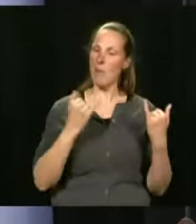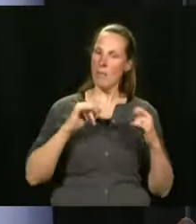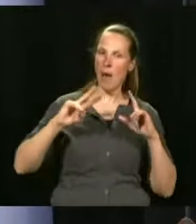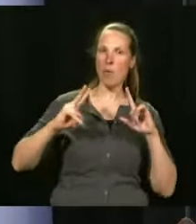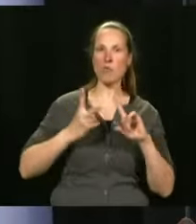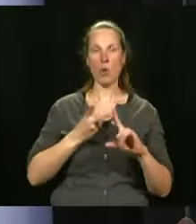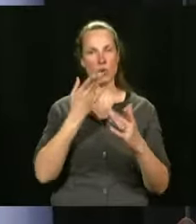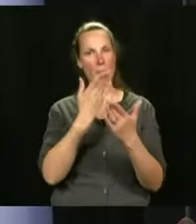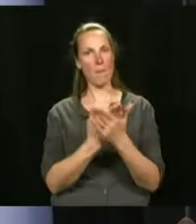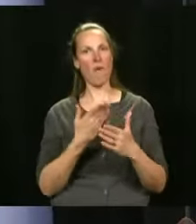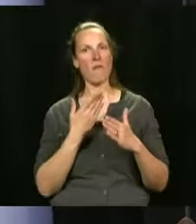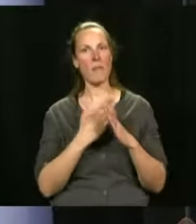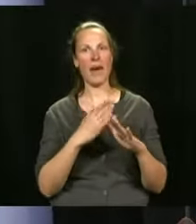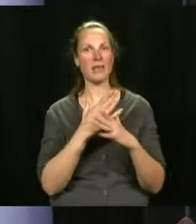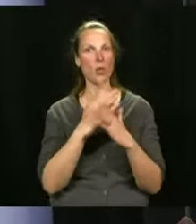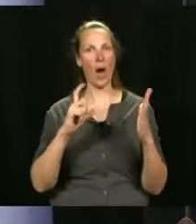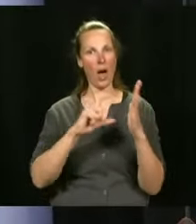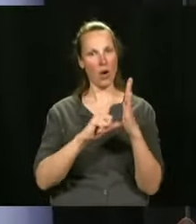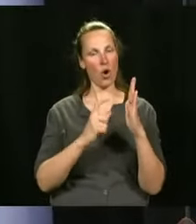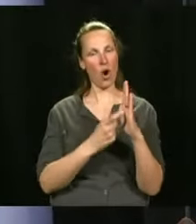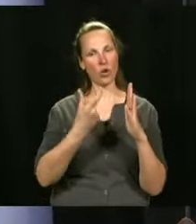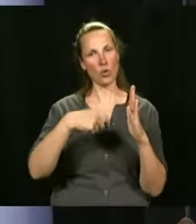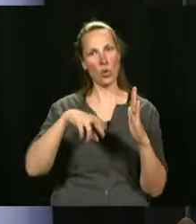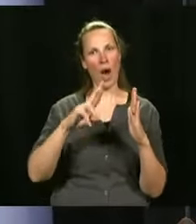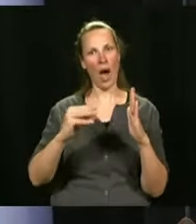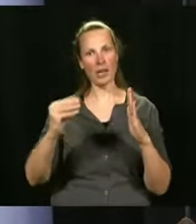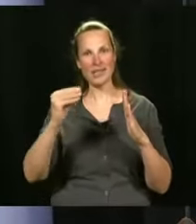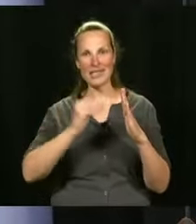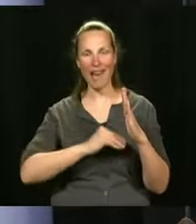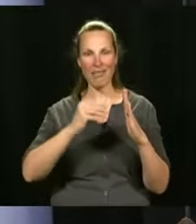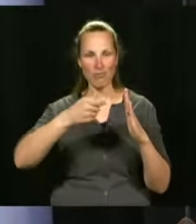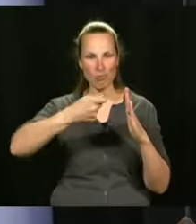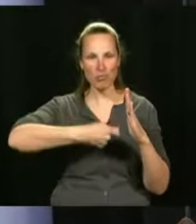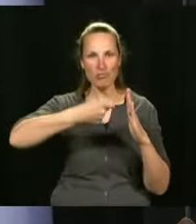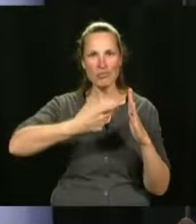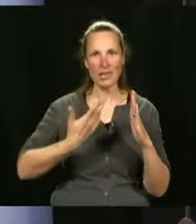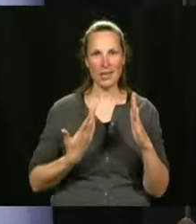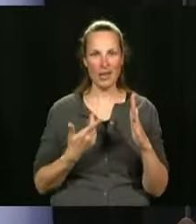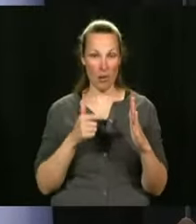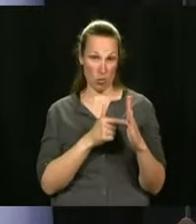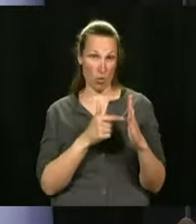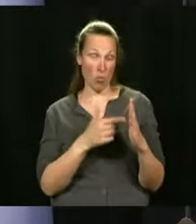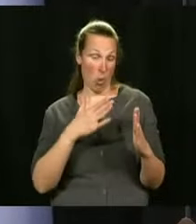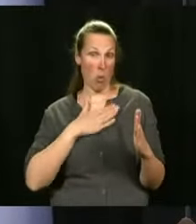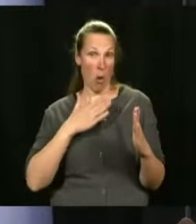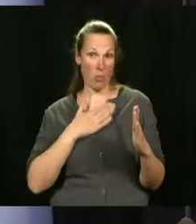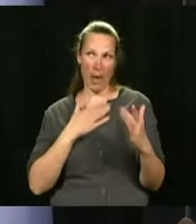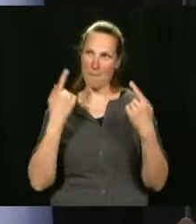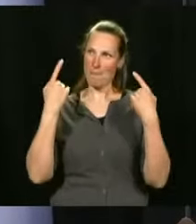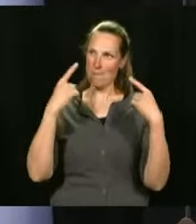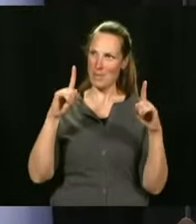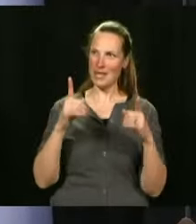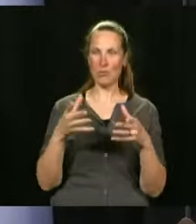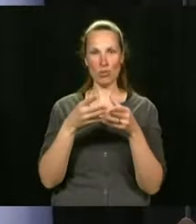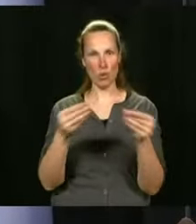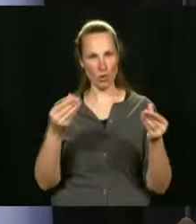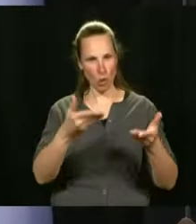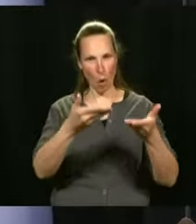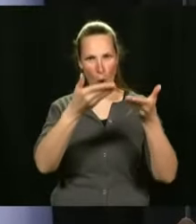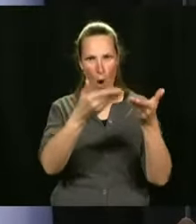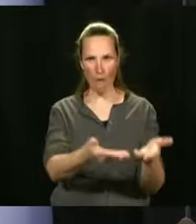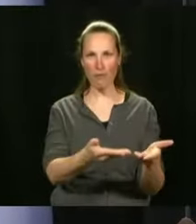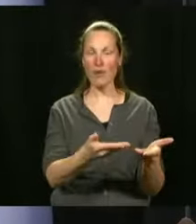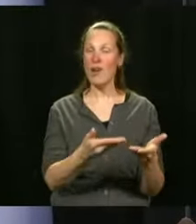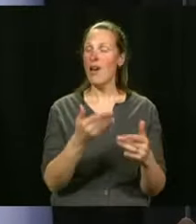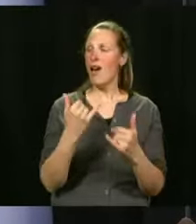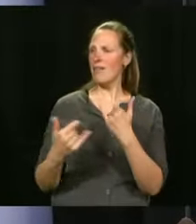And that proof is digital. Now, the good news, and I think that I'm very pleased that we found a solution for this. I was telling you the